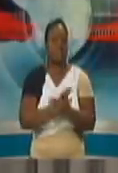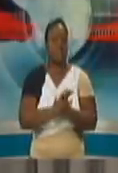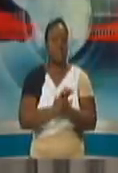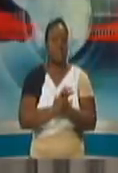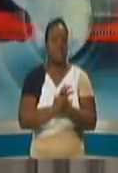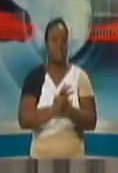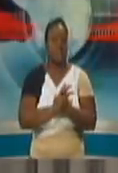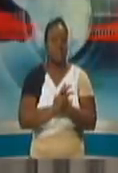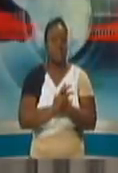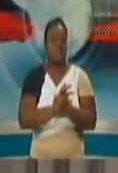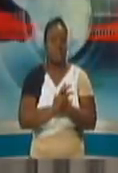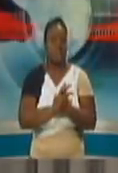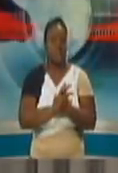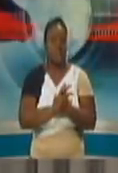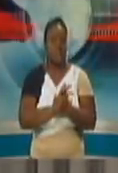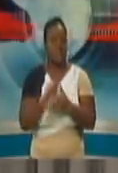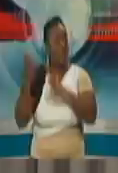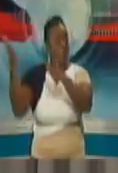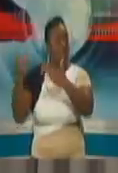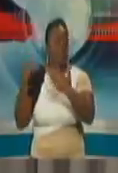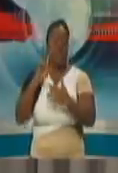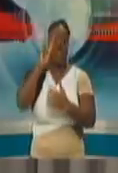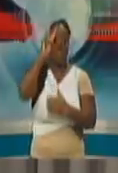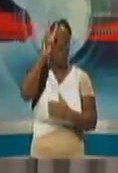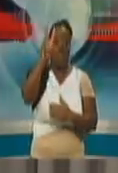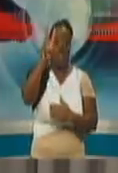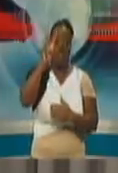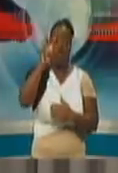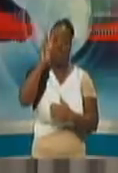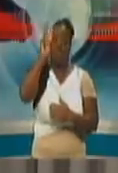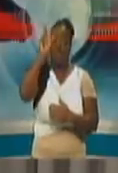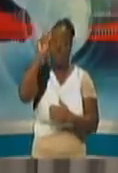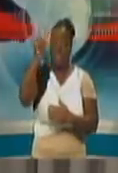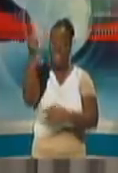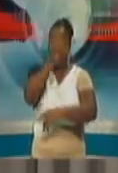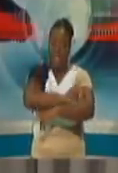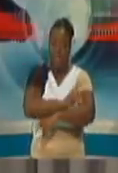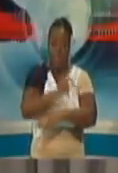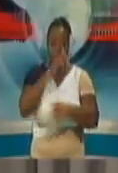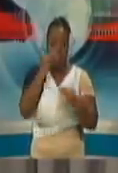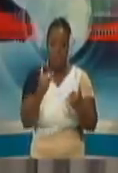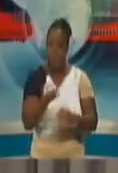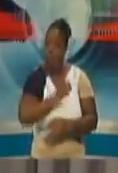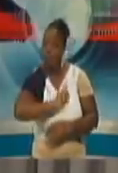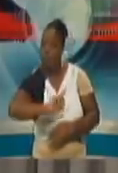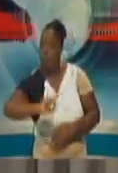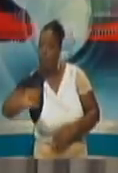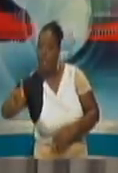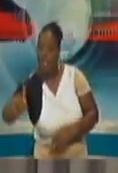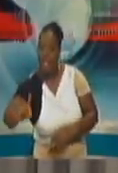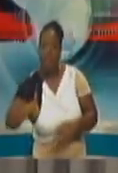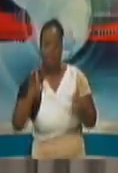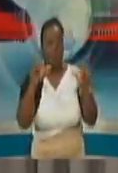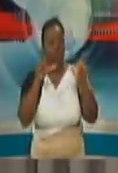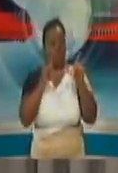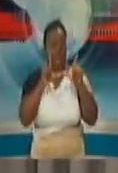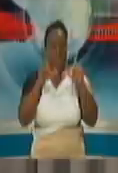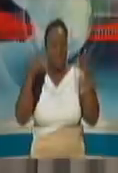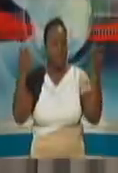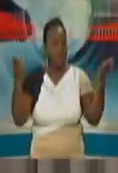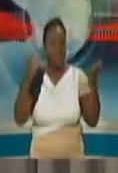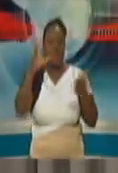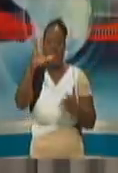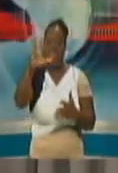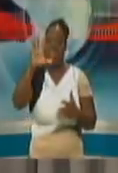getting one in 270 days to getting one in, by example, an uncomplicated request in 38